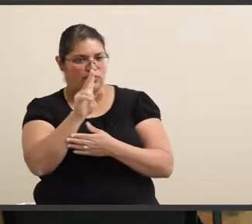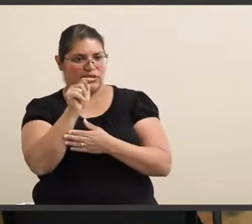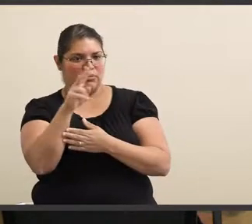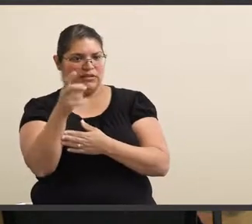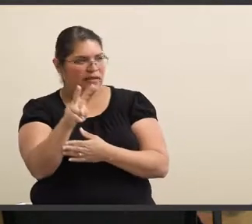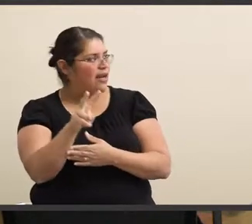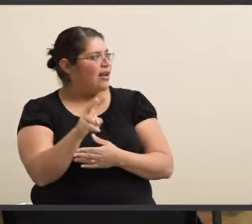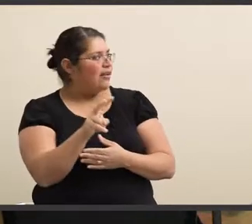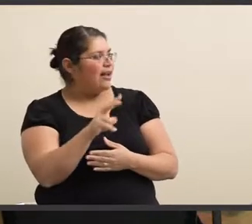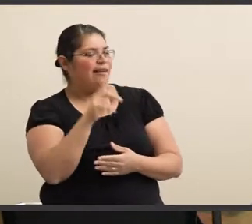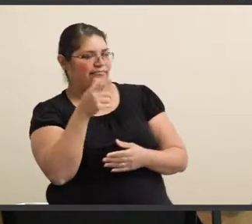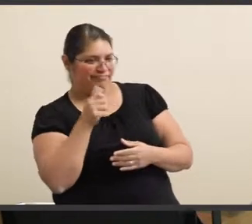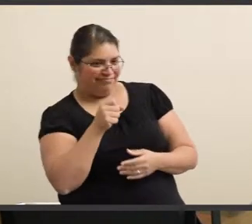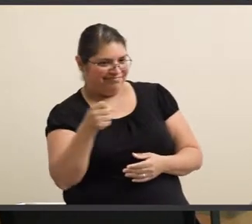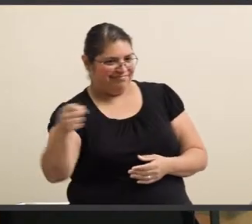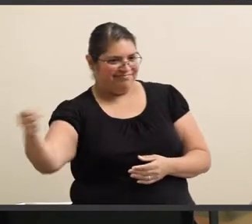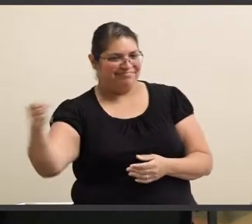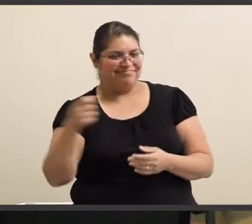Pass the mic again.